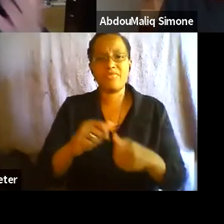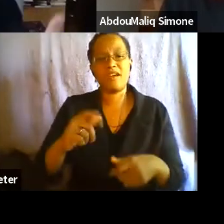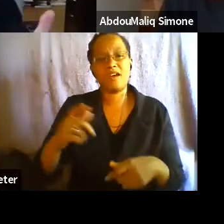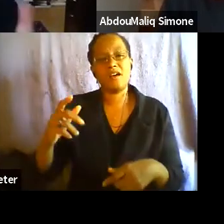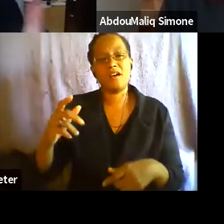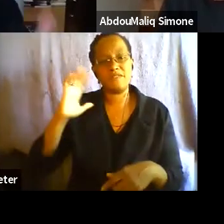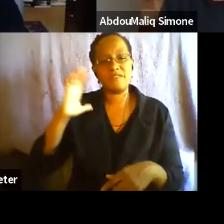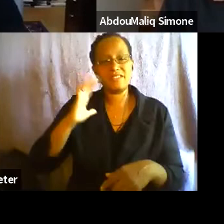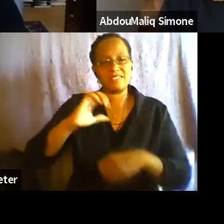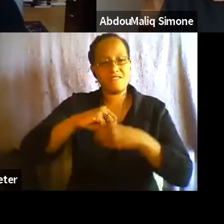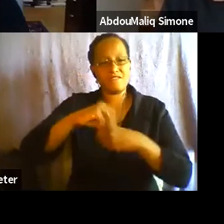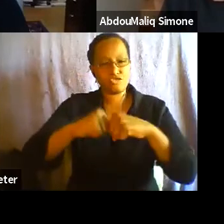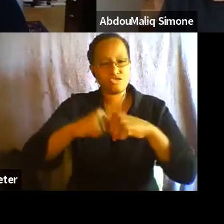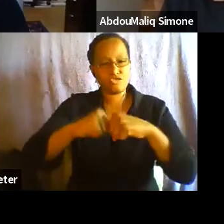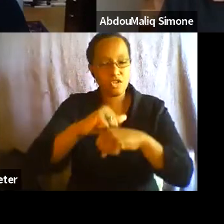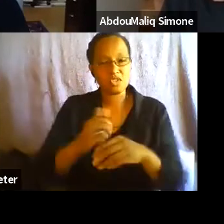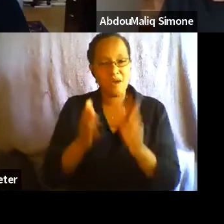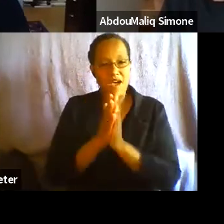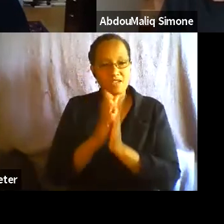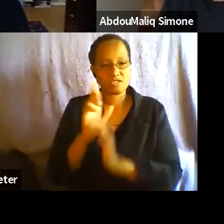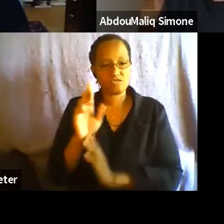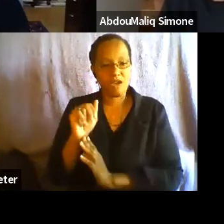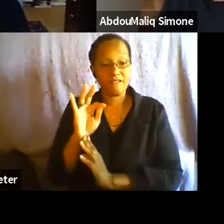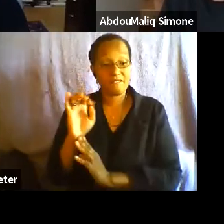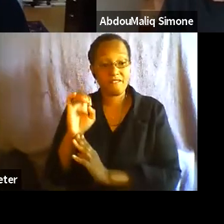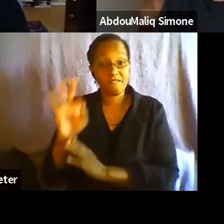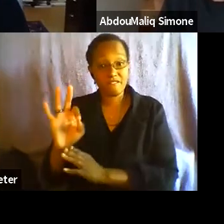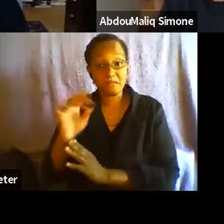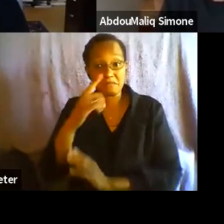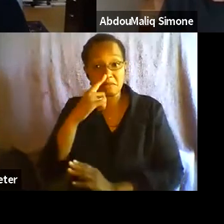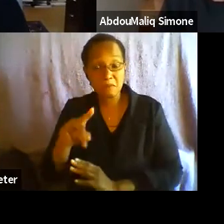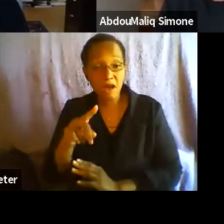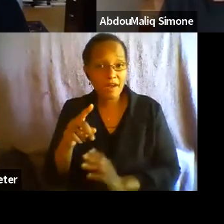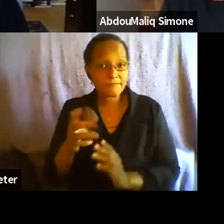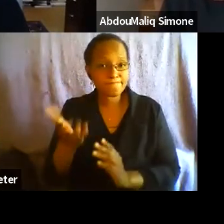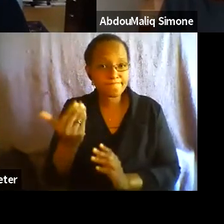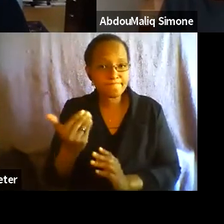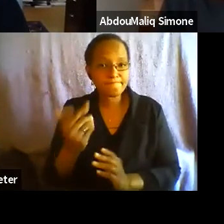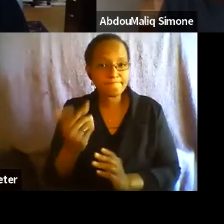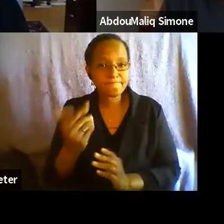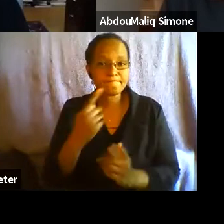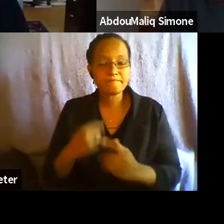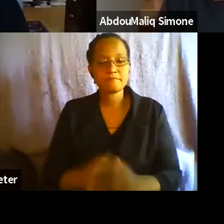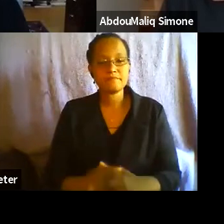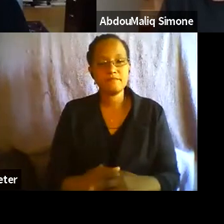refugees. So let me ask Rafif to kind of come in here. Sure.